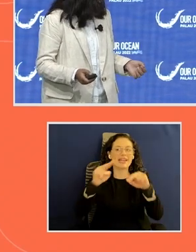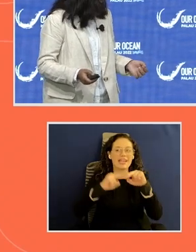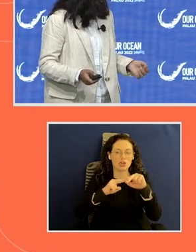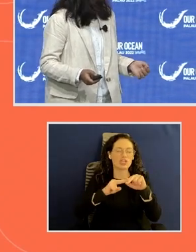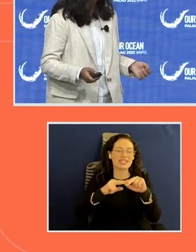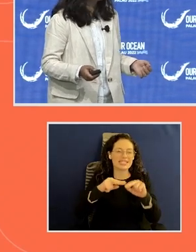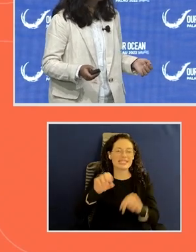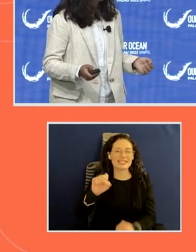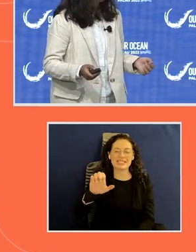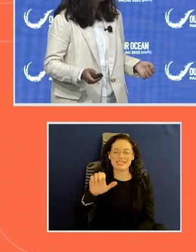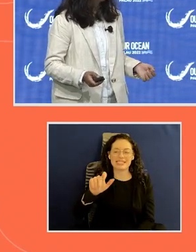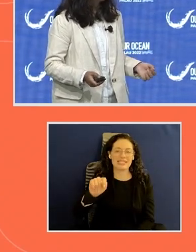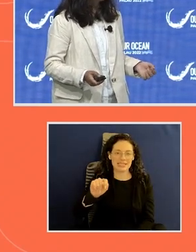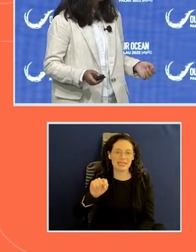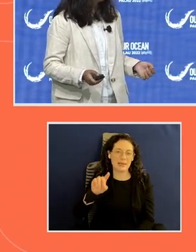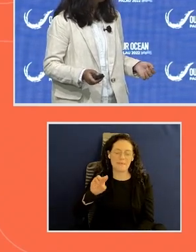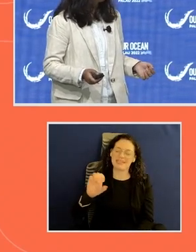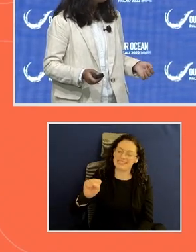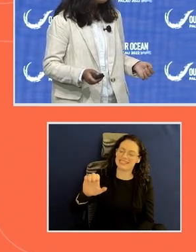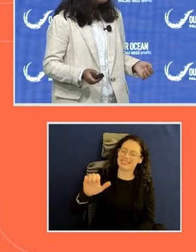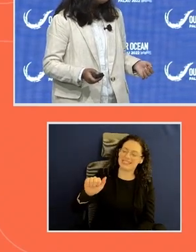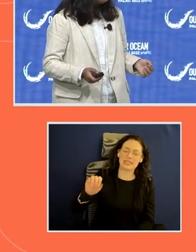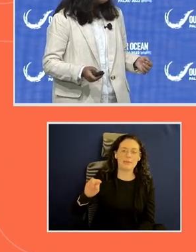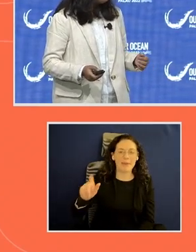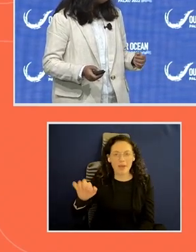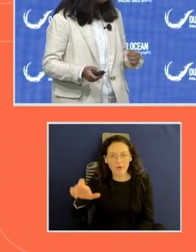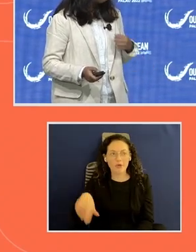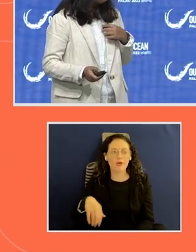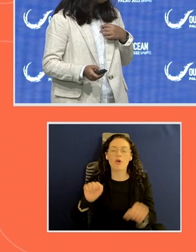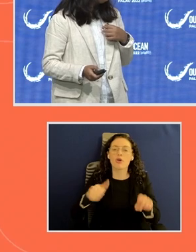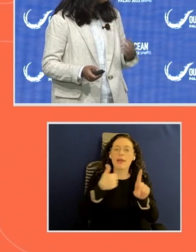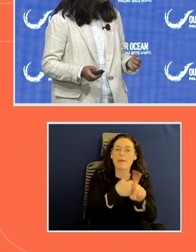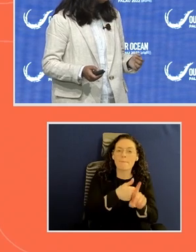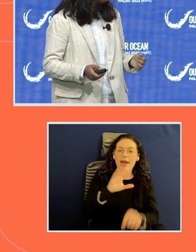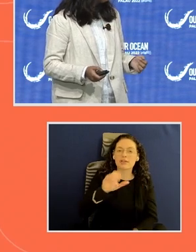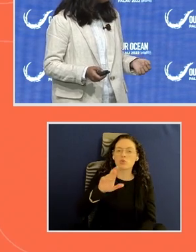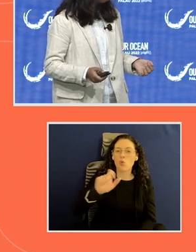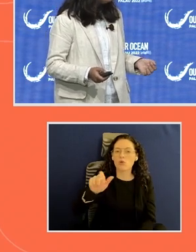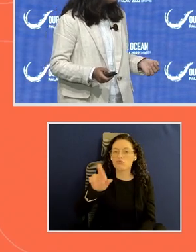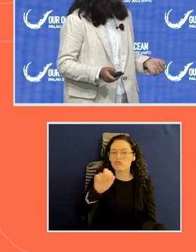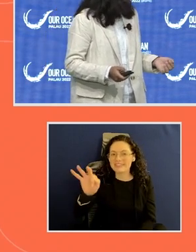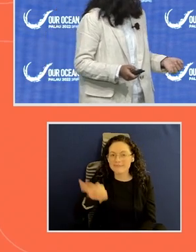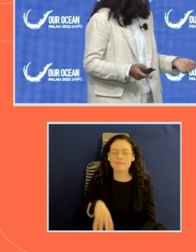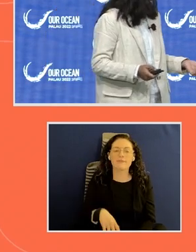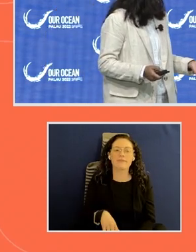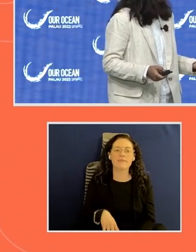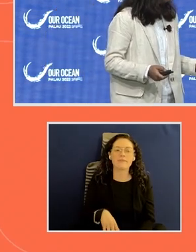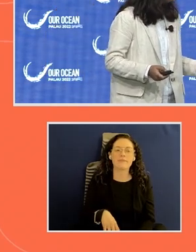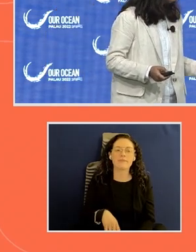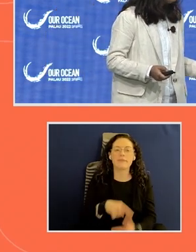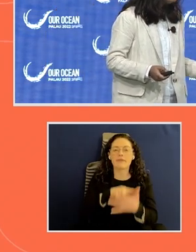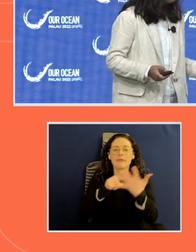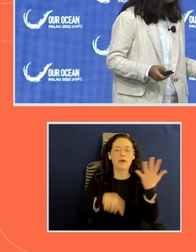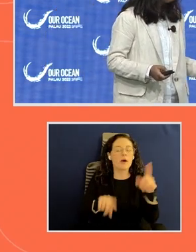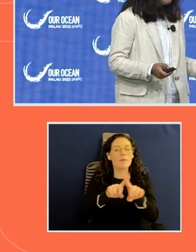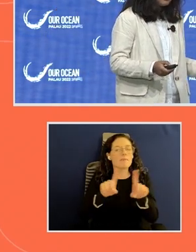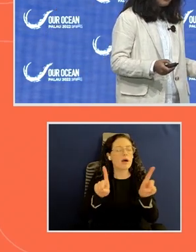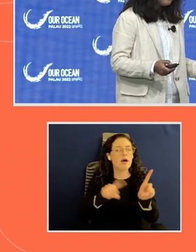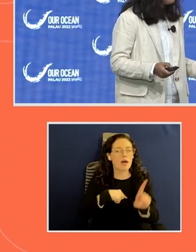critical habitat like coral reefs. But I believe that the communities have the solutions.